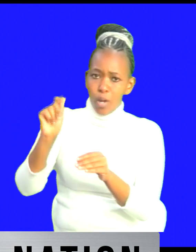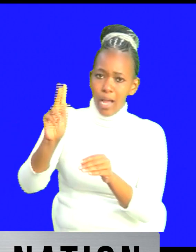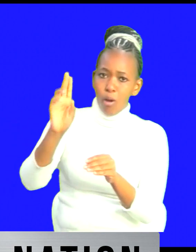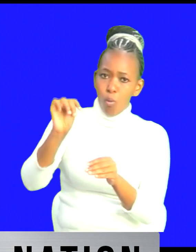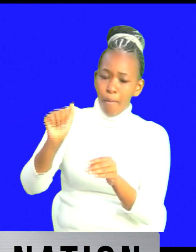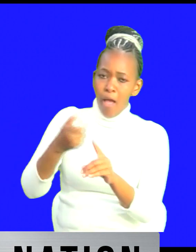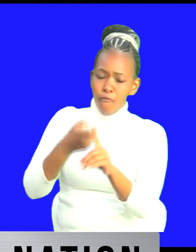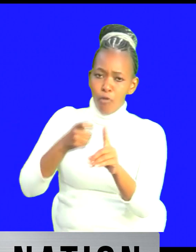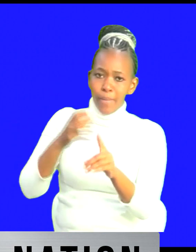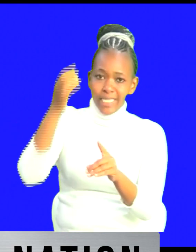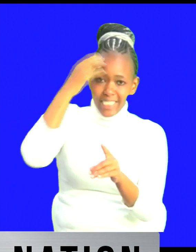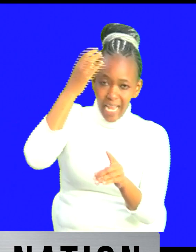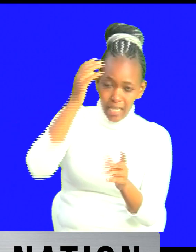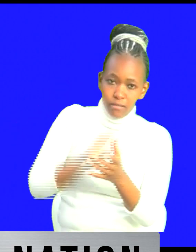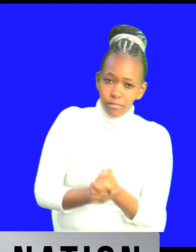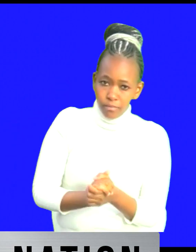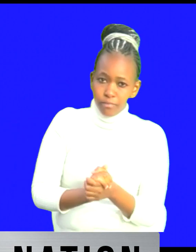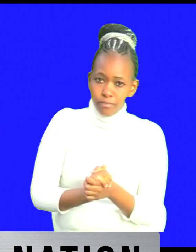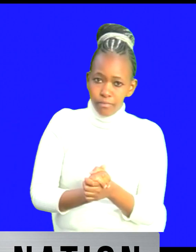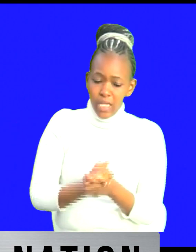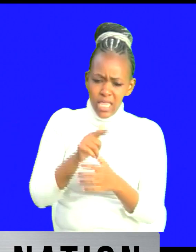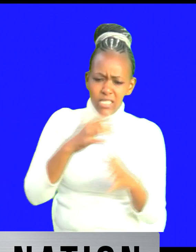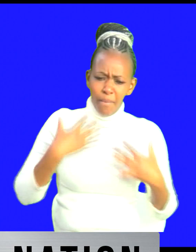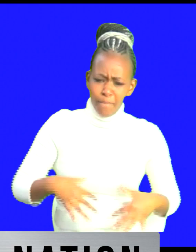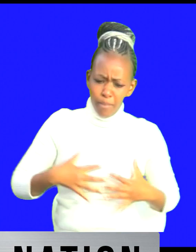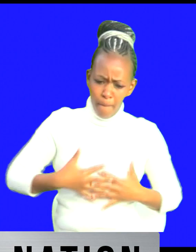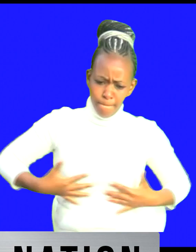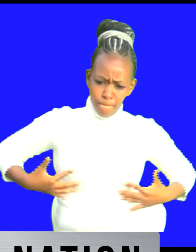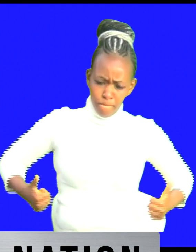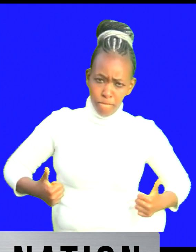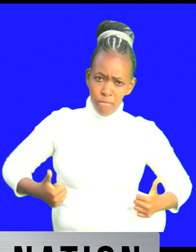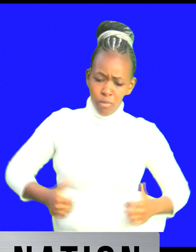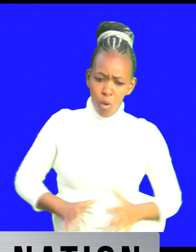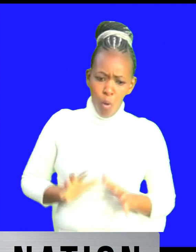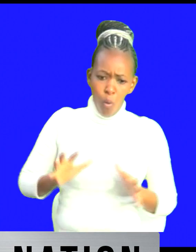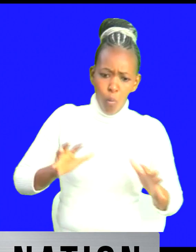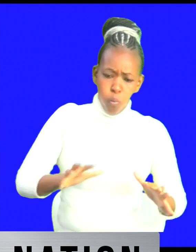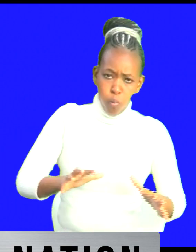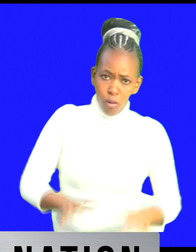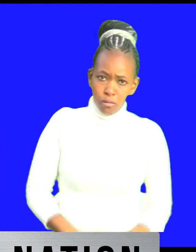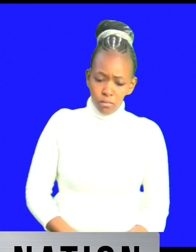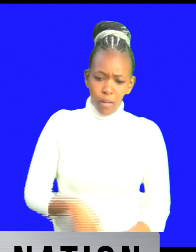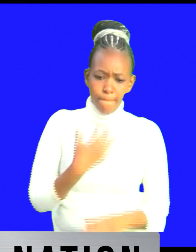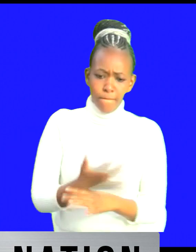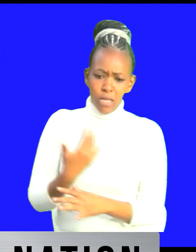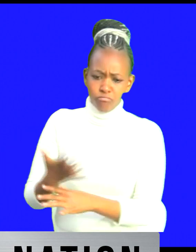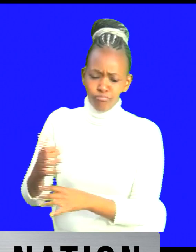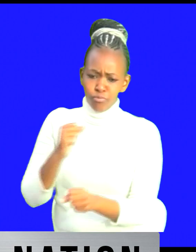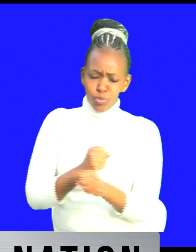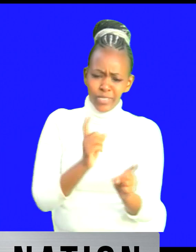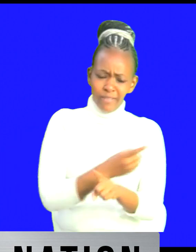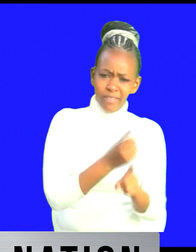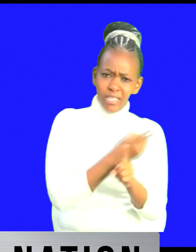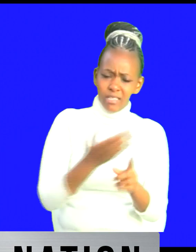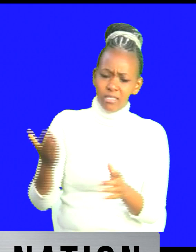because you can't imagine these people were even pouring into kitale town begging and doing all that and